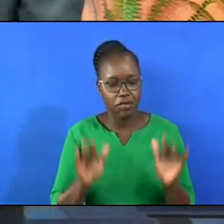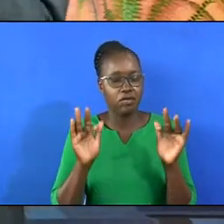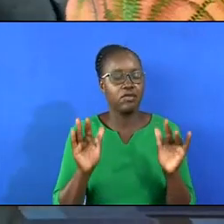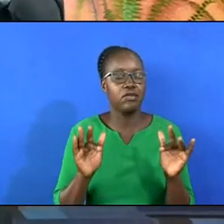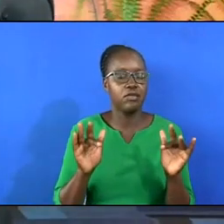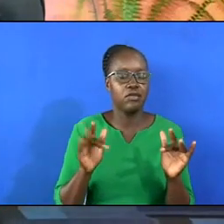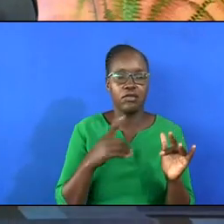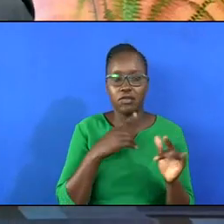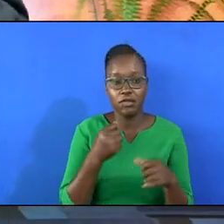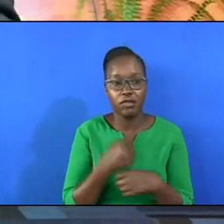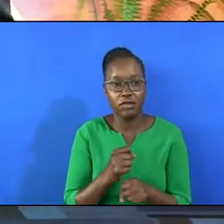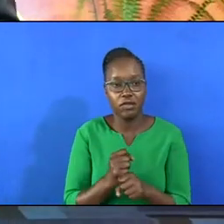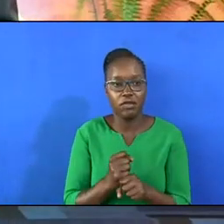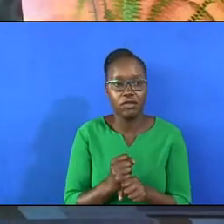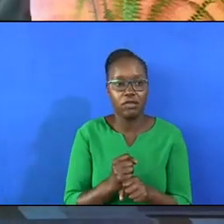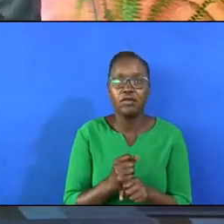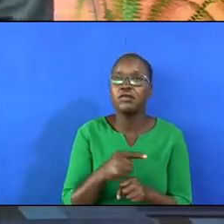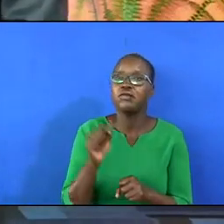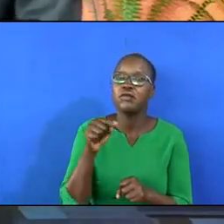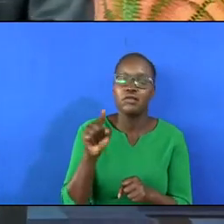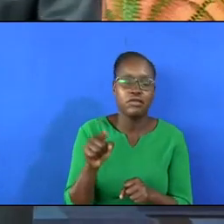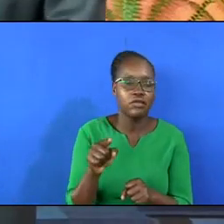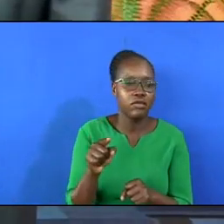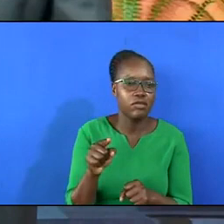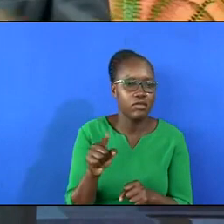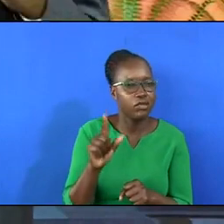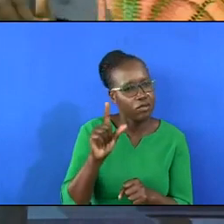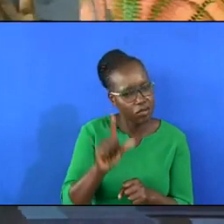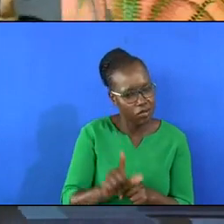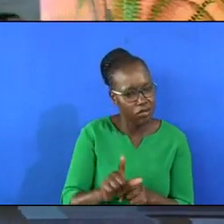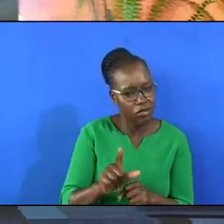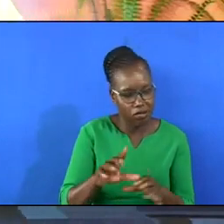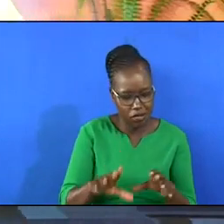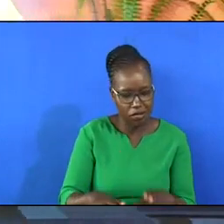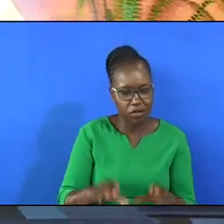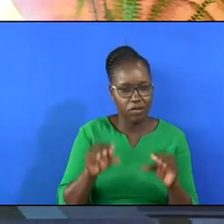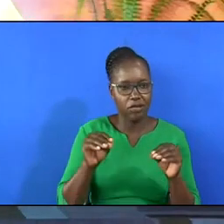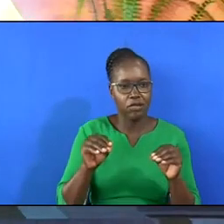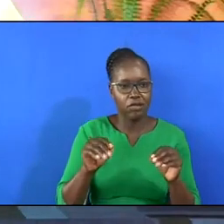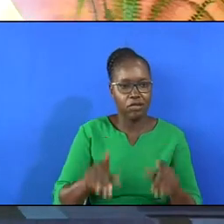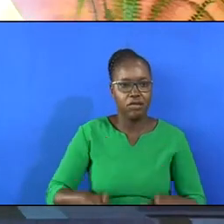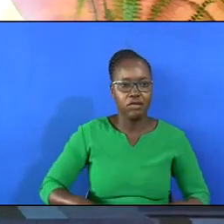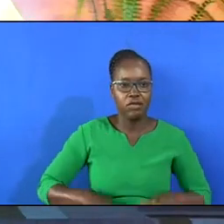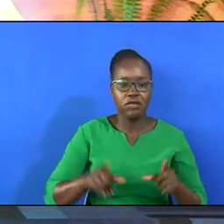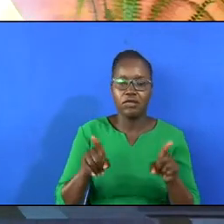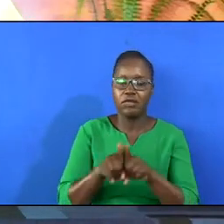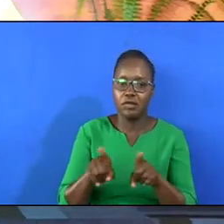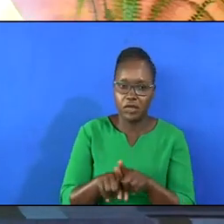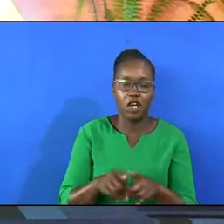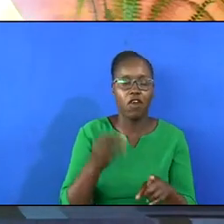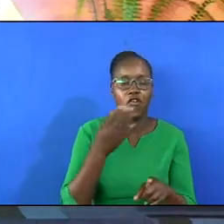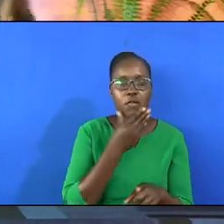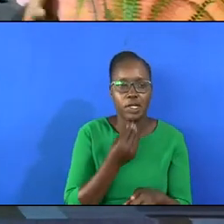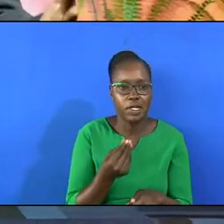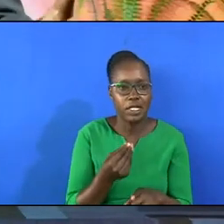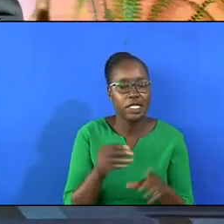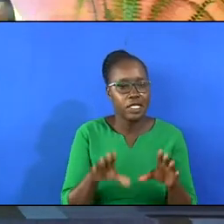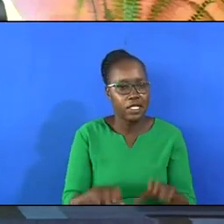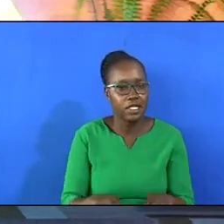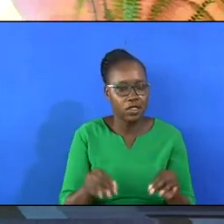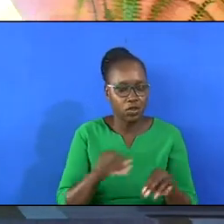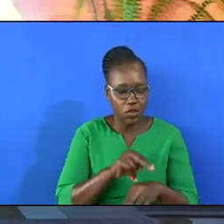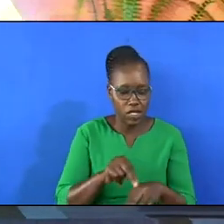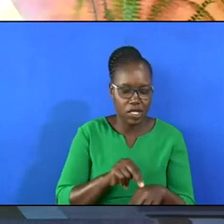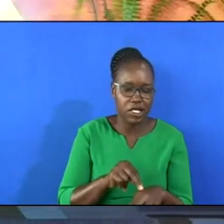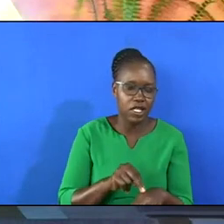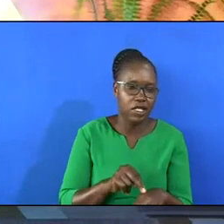So he made himself of no reputation. He took the likeness of man. He took our